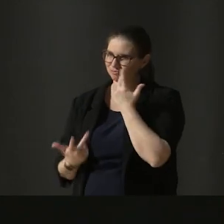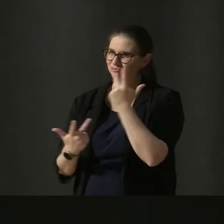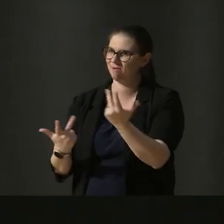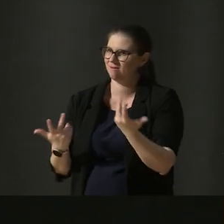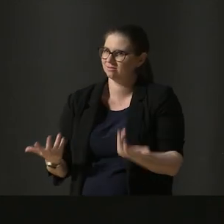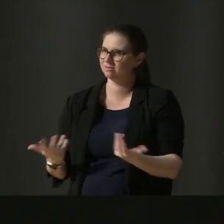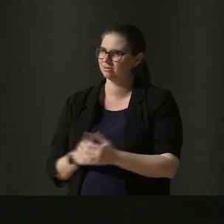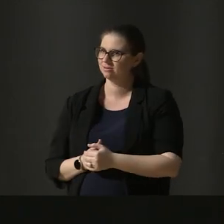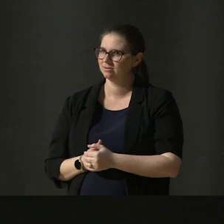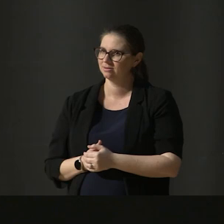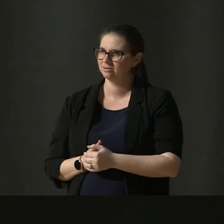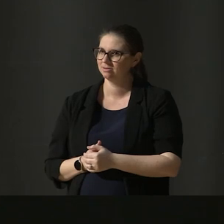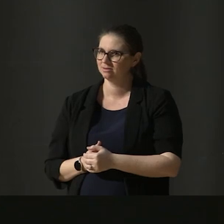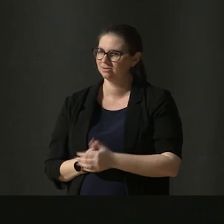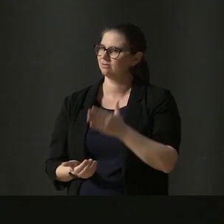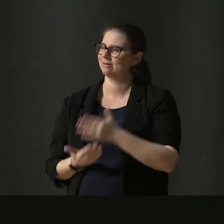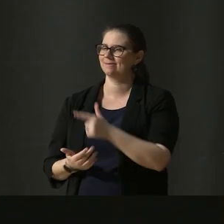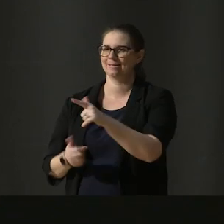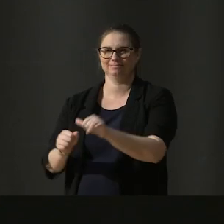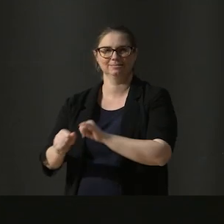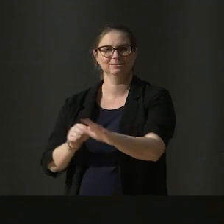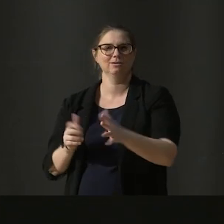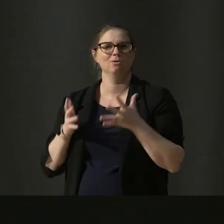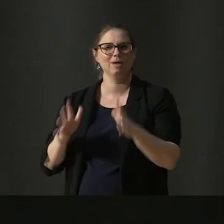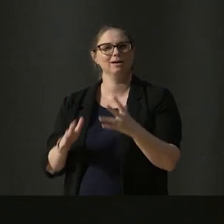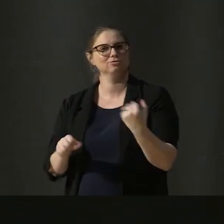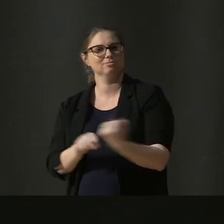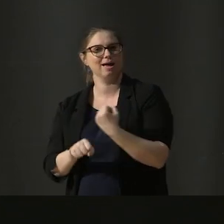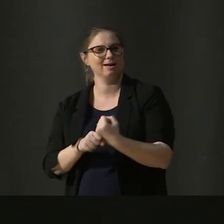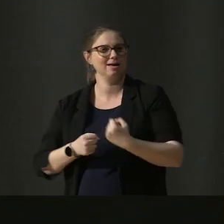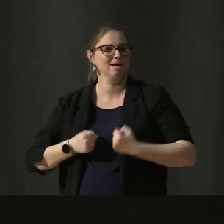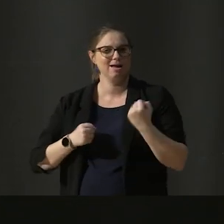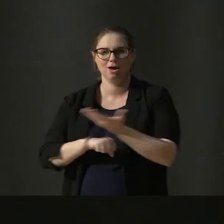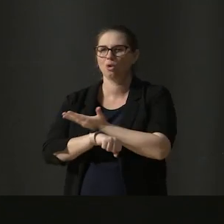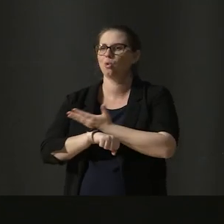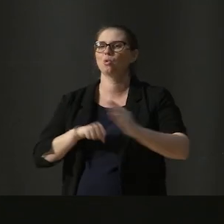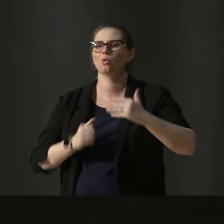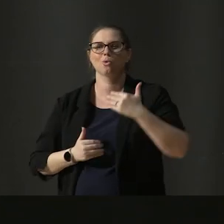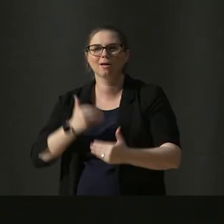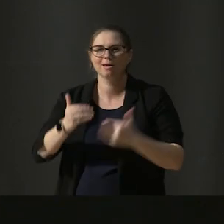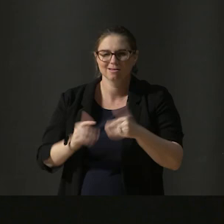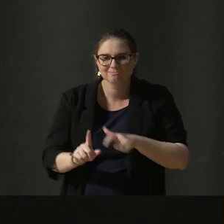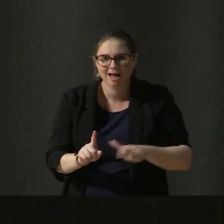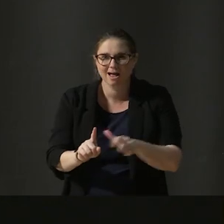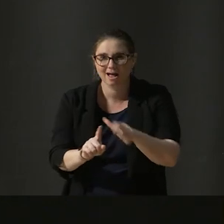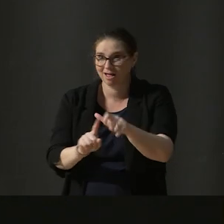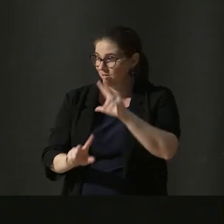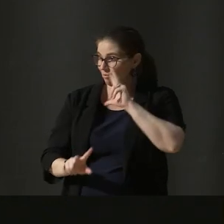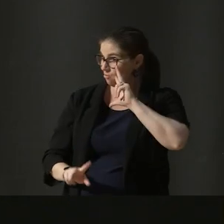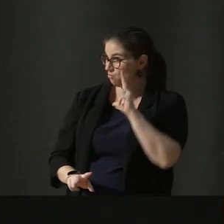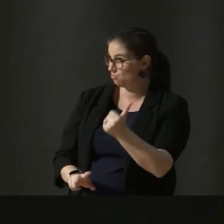These are the finest ingredients with which we can bake our fresh new pie. Let's Let's looks so good.